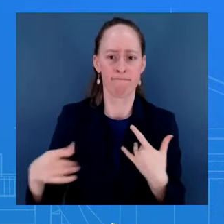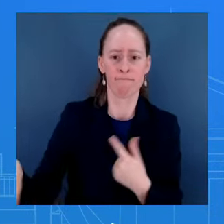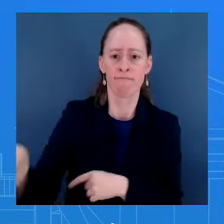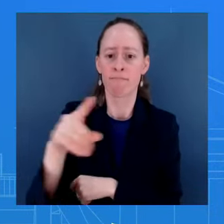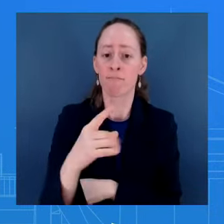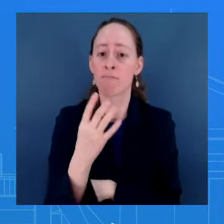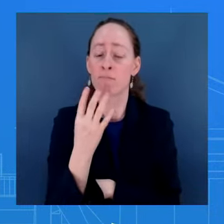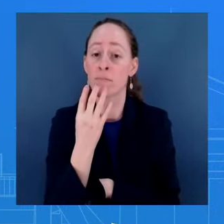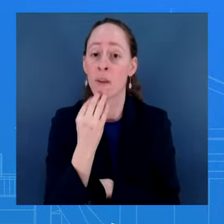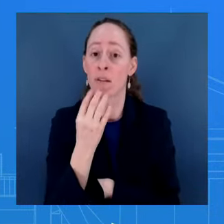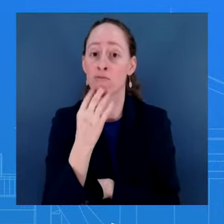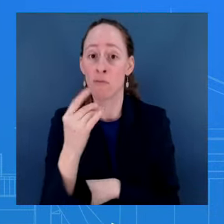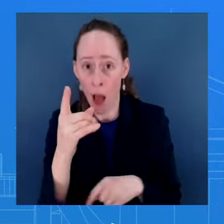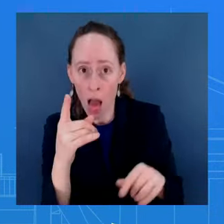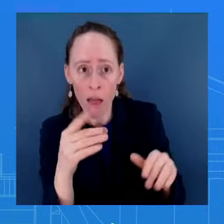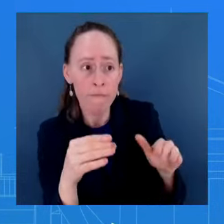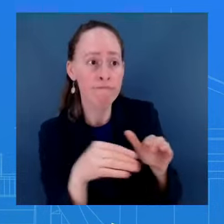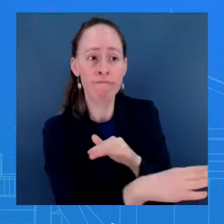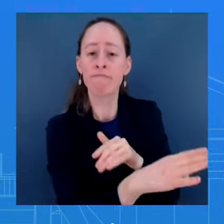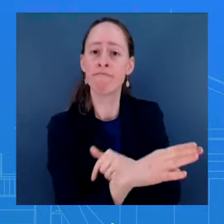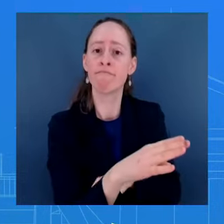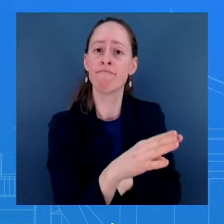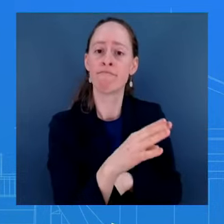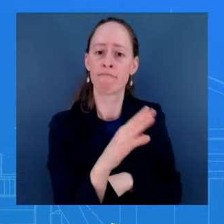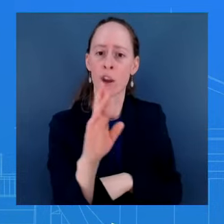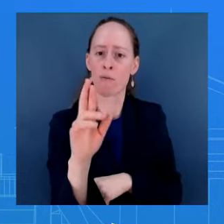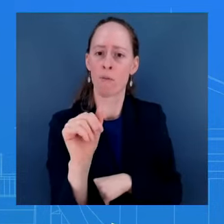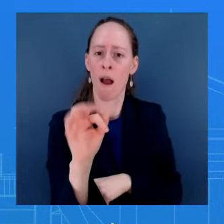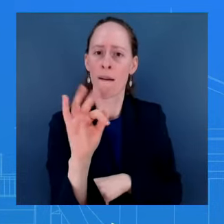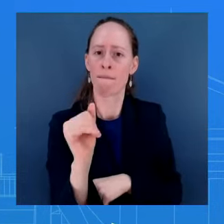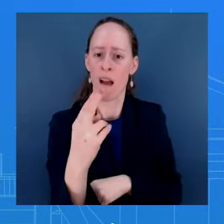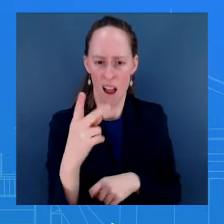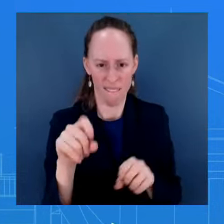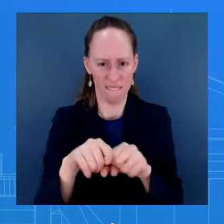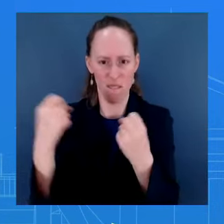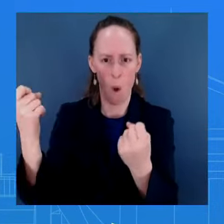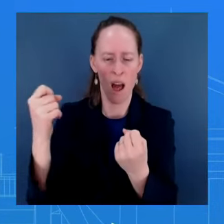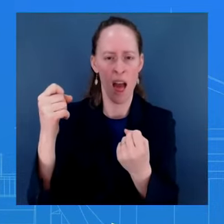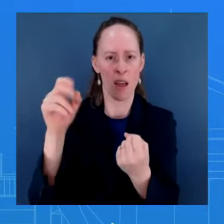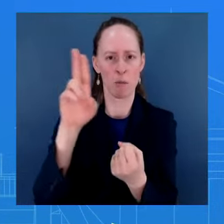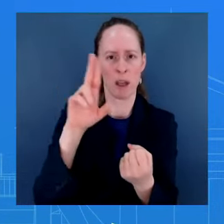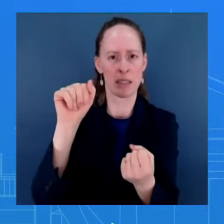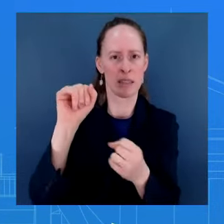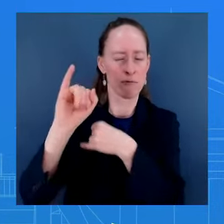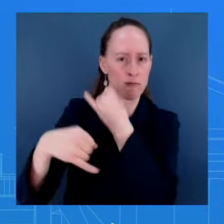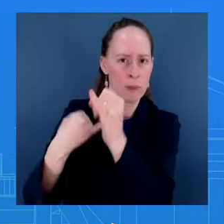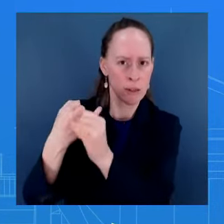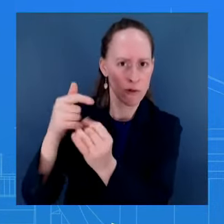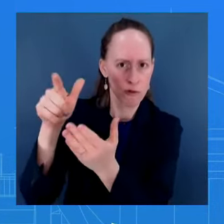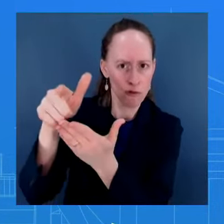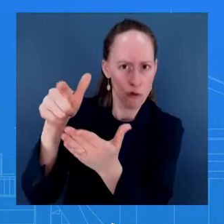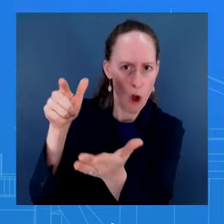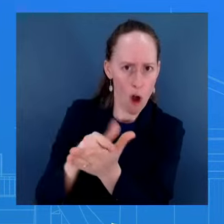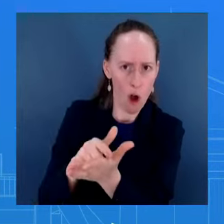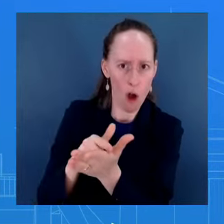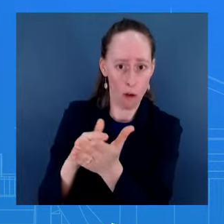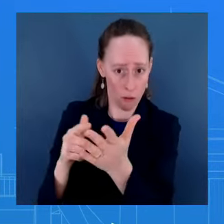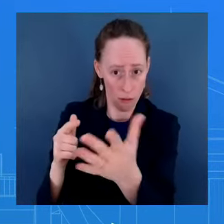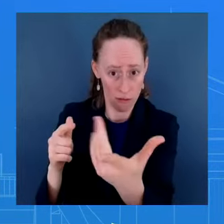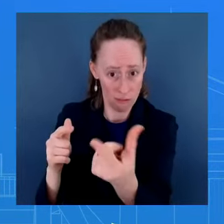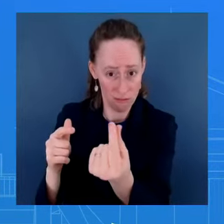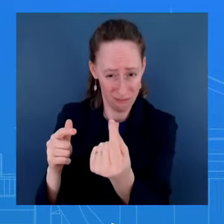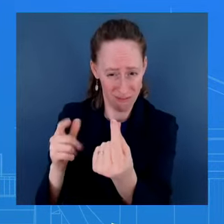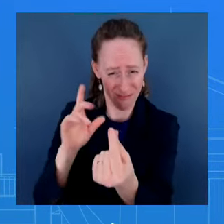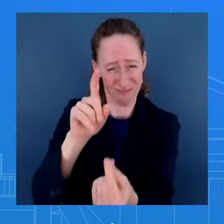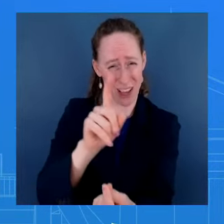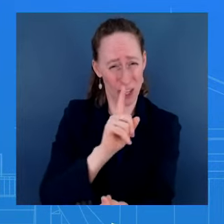sales to Israel. So do you think that Israel has been abiding by the U.S. law, despite the fact that 70%